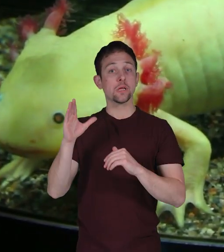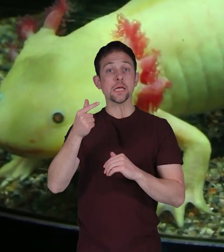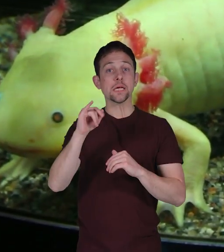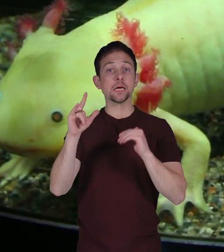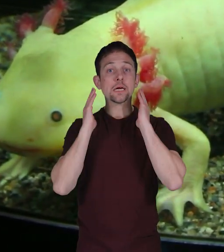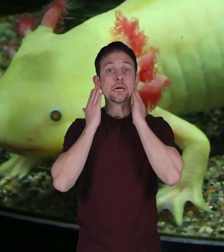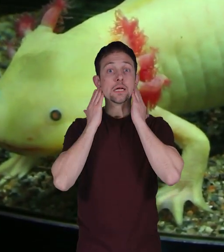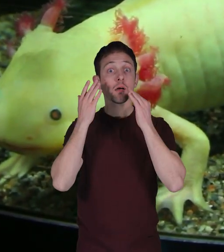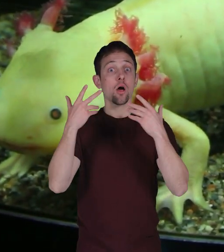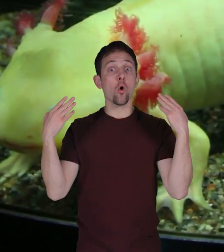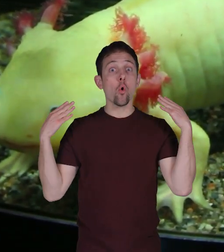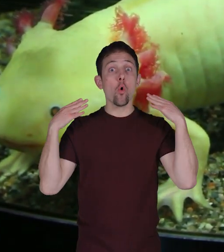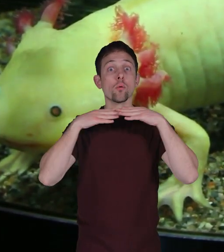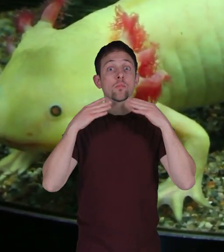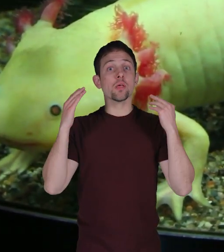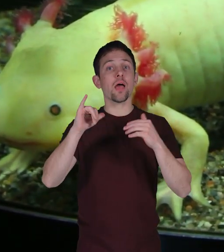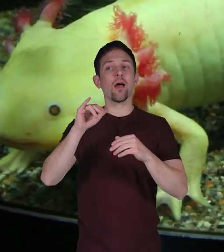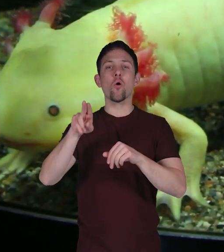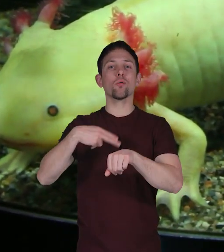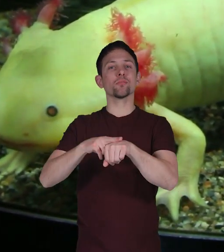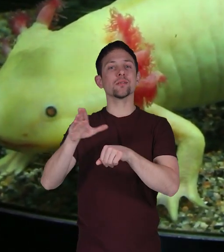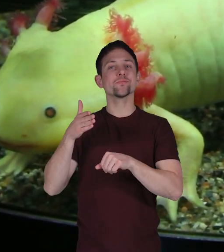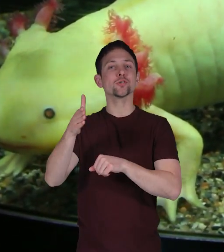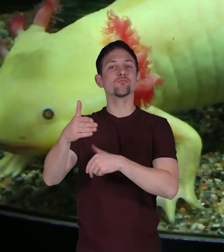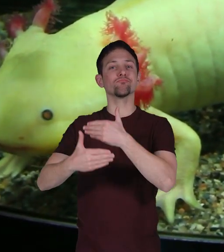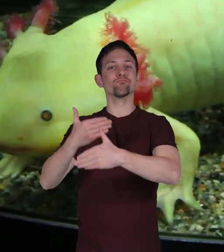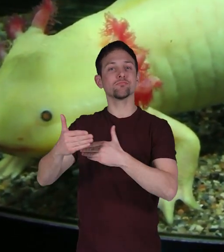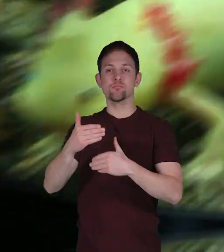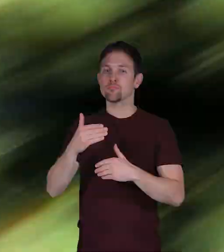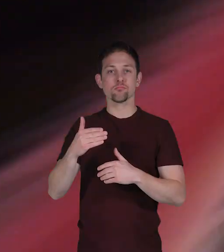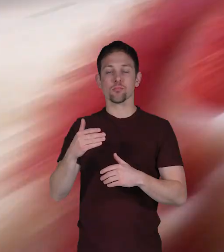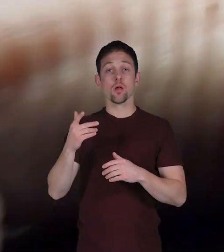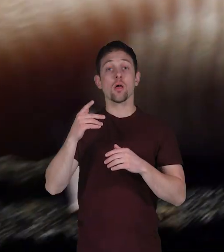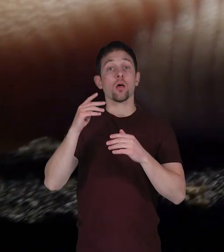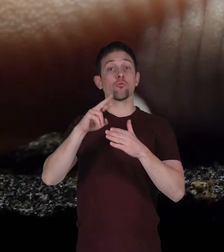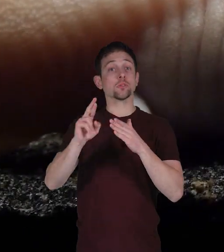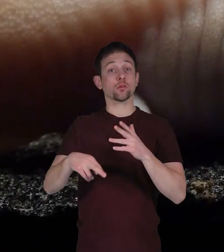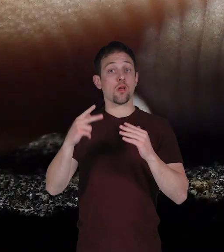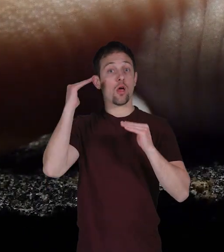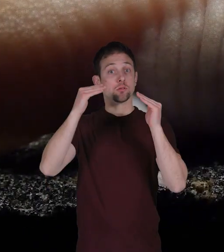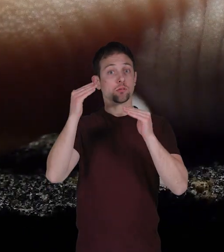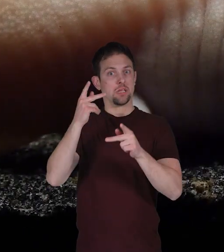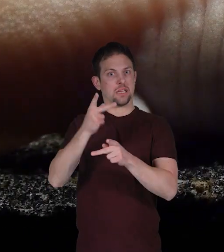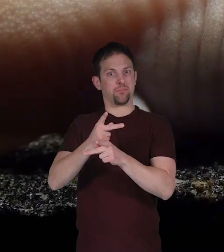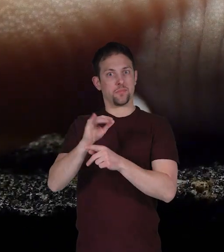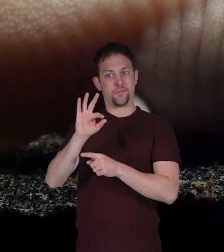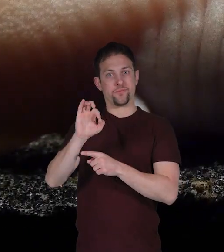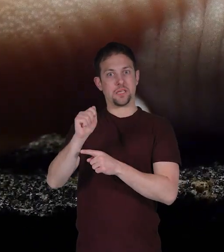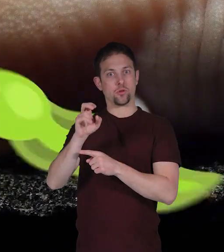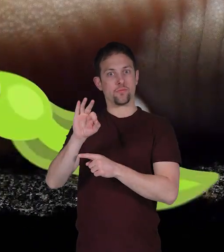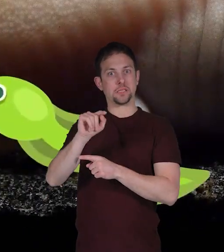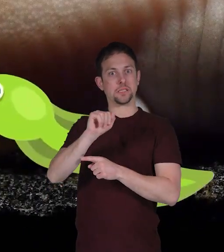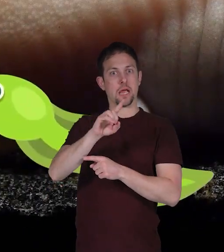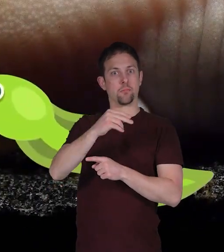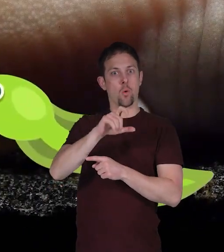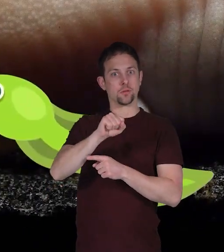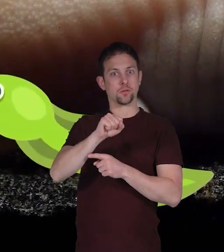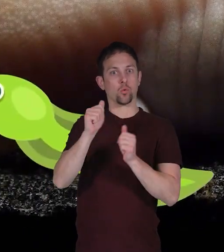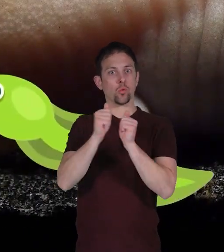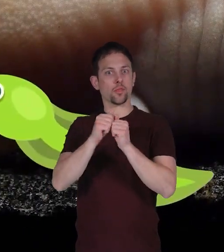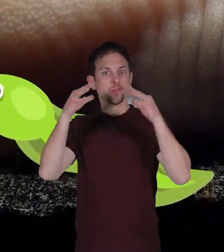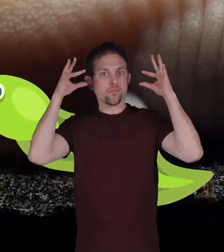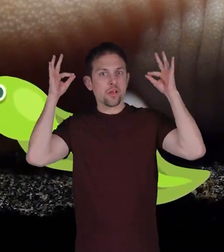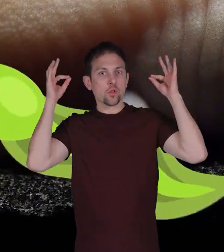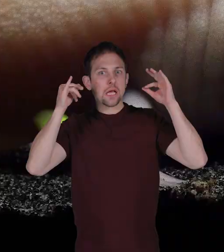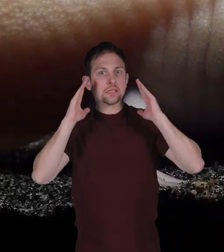water and gilled instead of going through a normal amphibian cycle as a result the adults keep the features of tadpoles